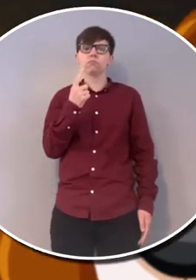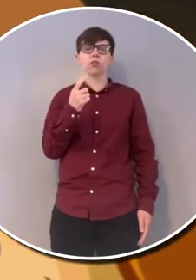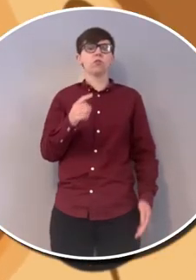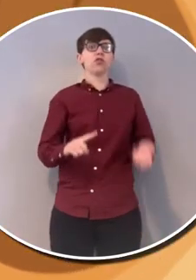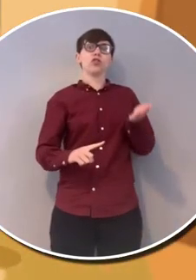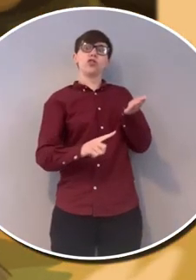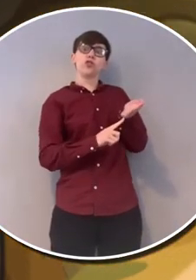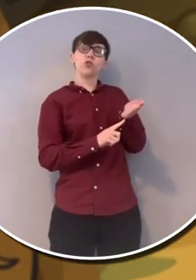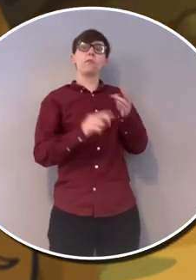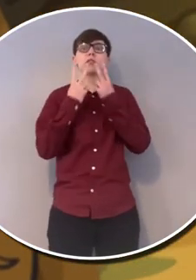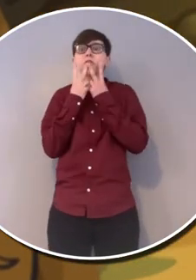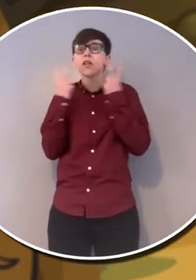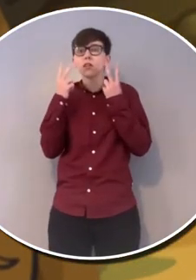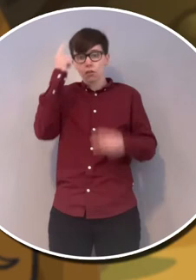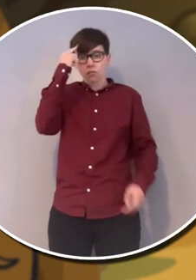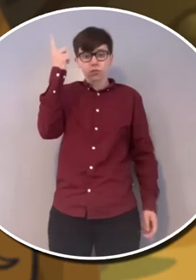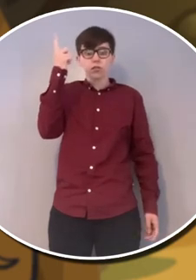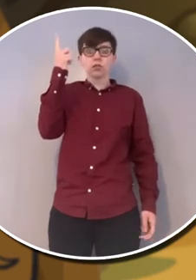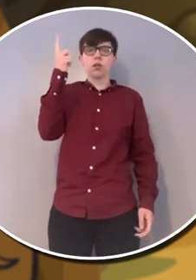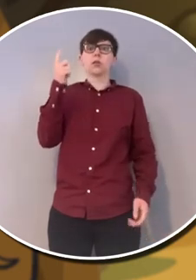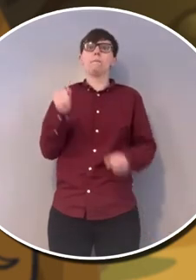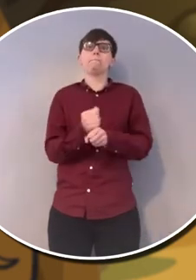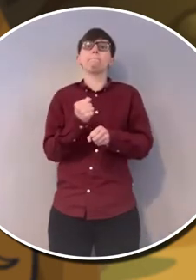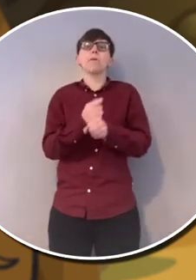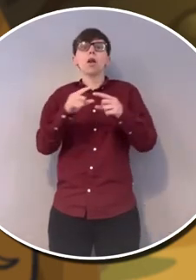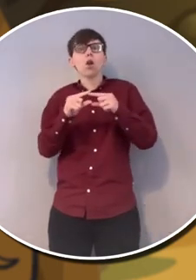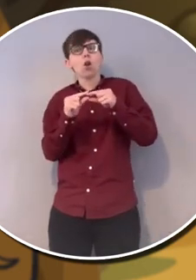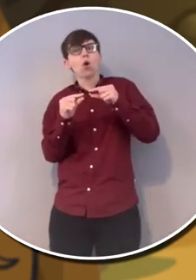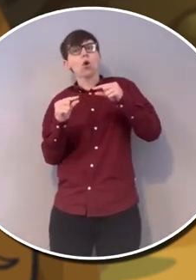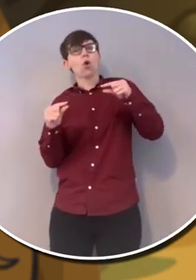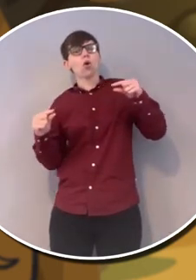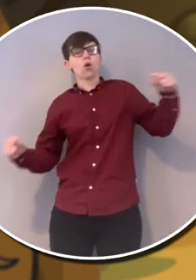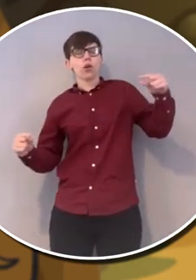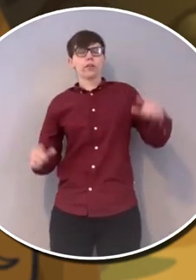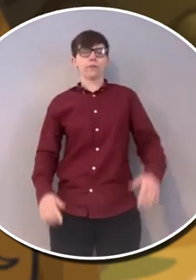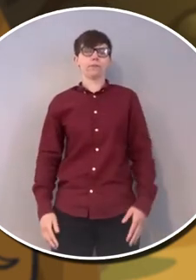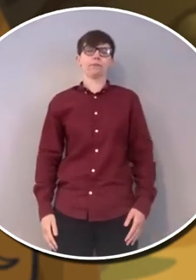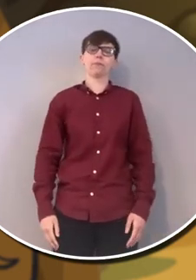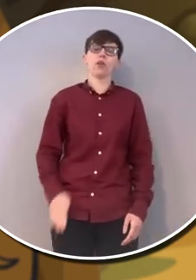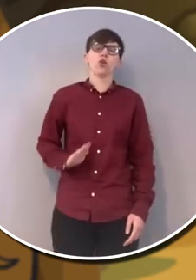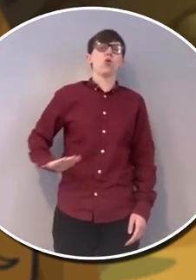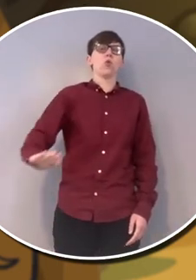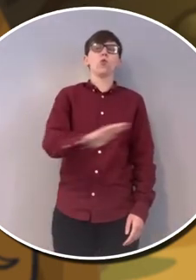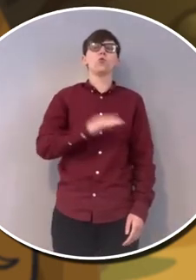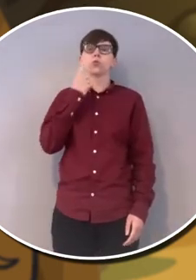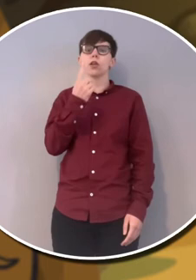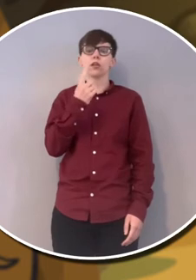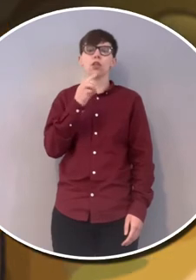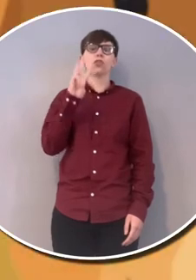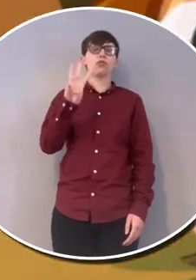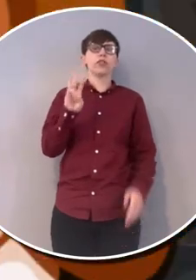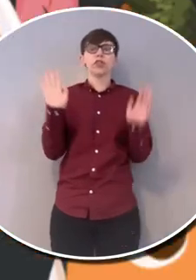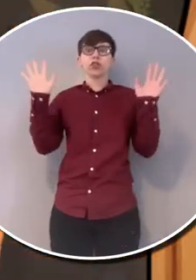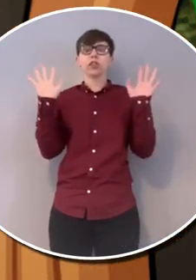And Herbert the fox said, it was little Tulip the cat's idea to make a long line. And they all said,